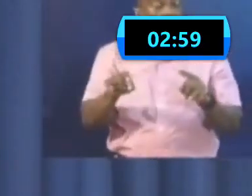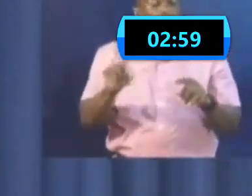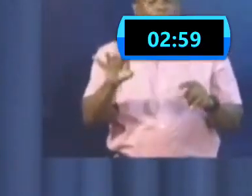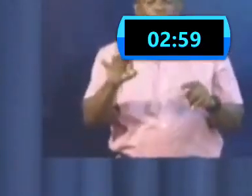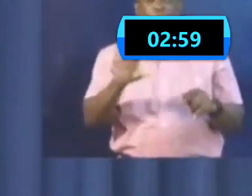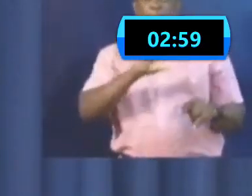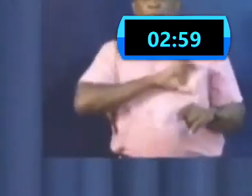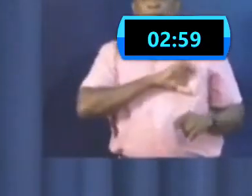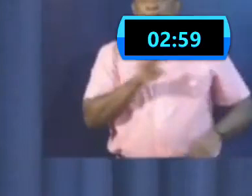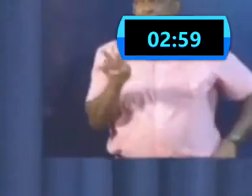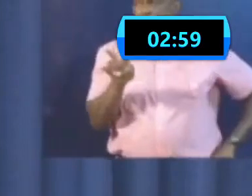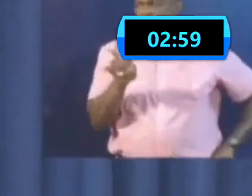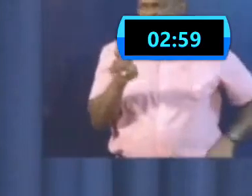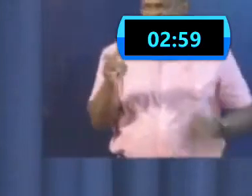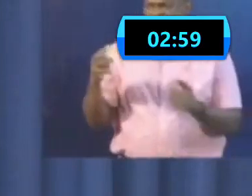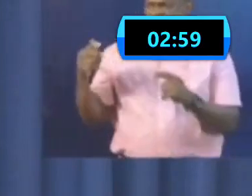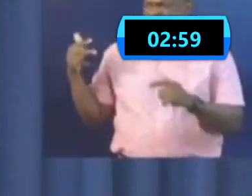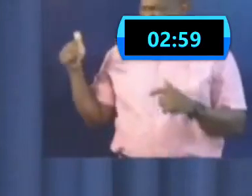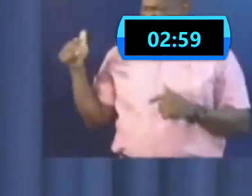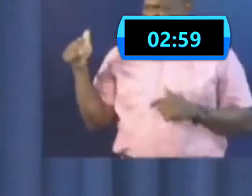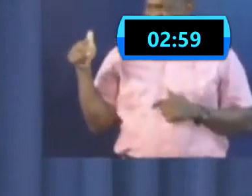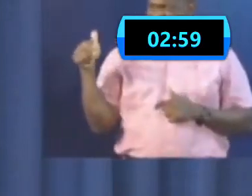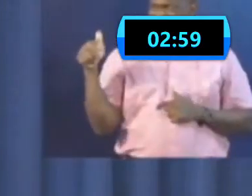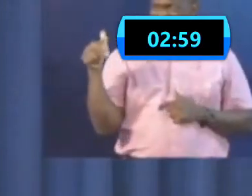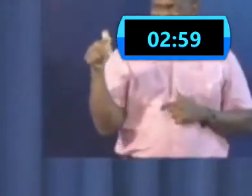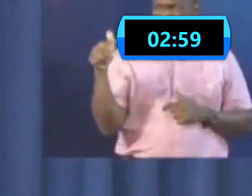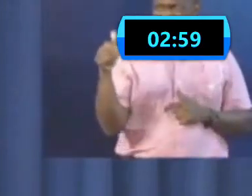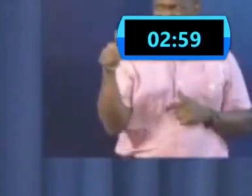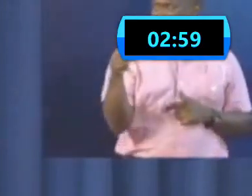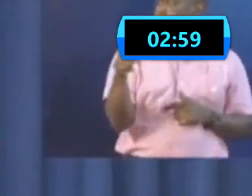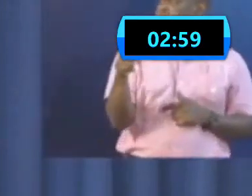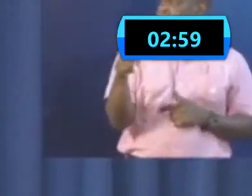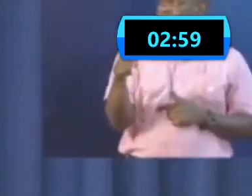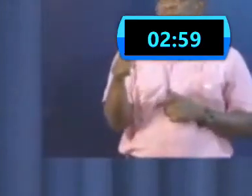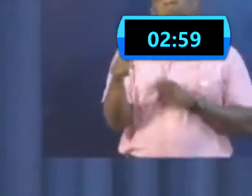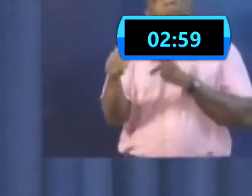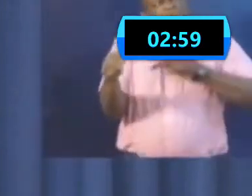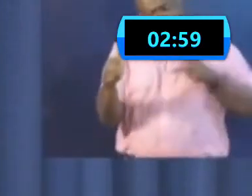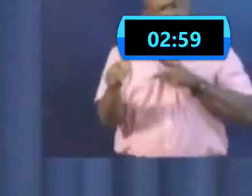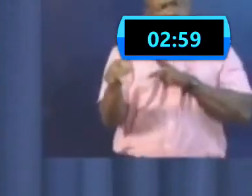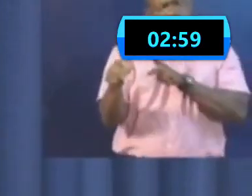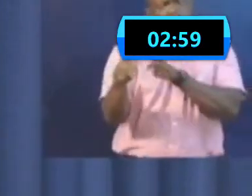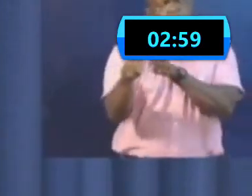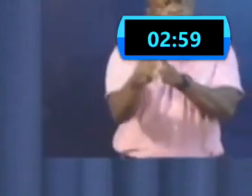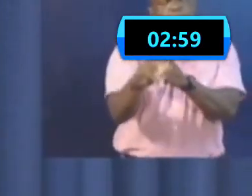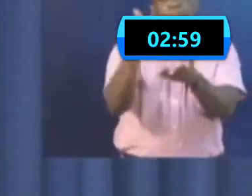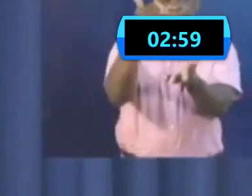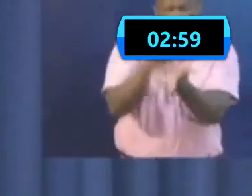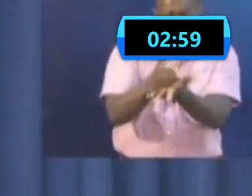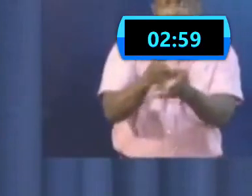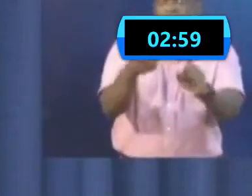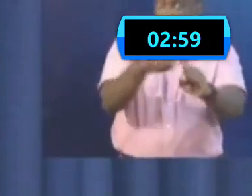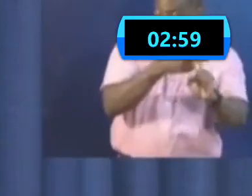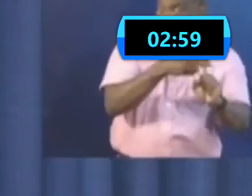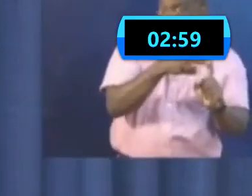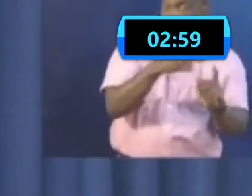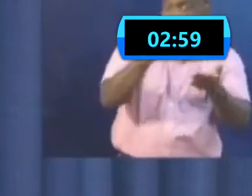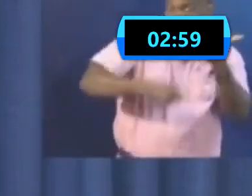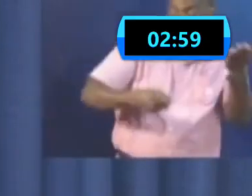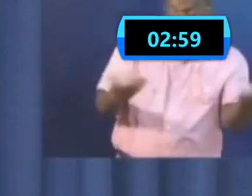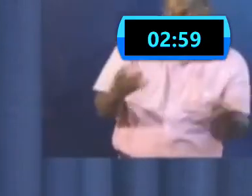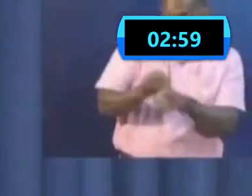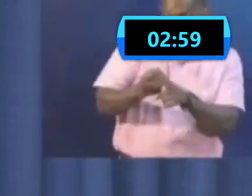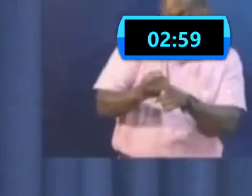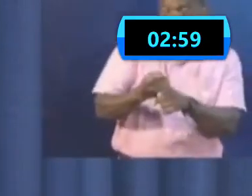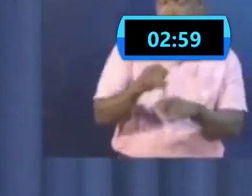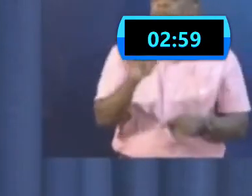you, the law is there for that. And that is the same context in which the mask is there. If you are not wearing a mask,